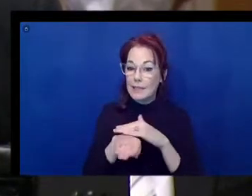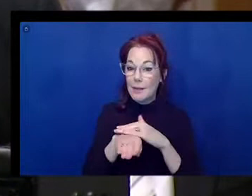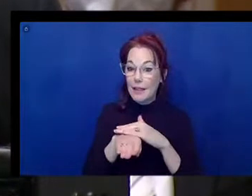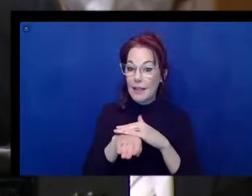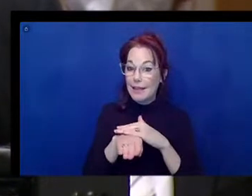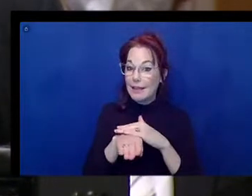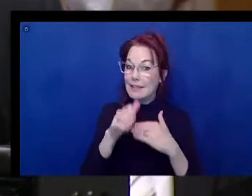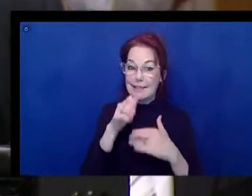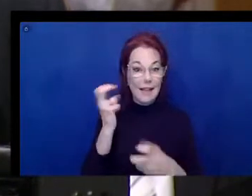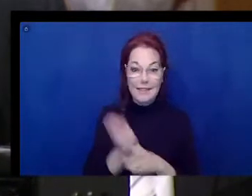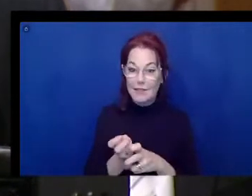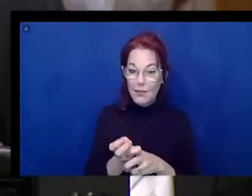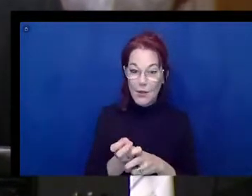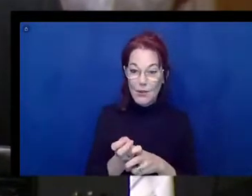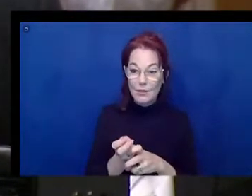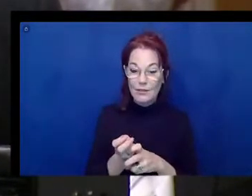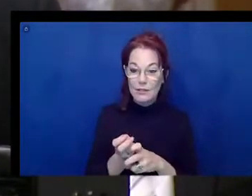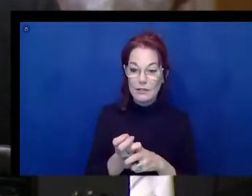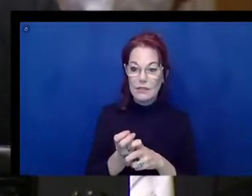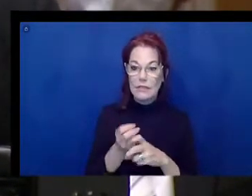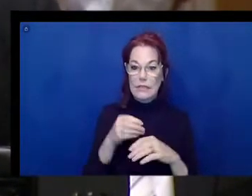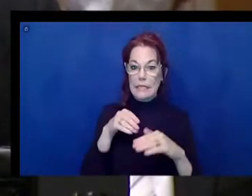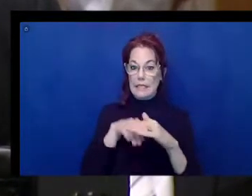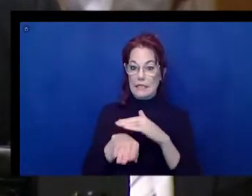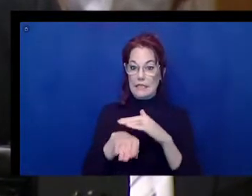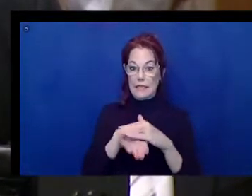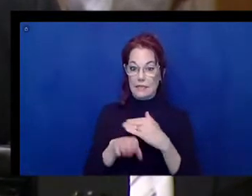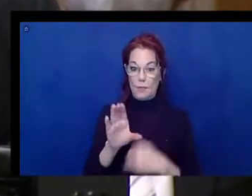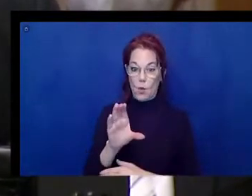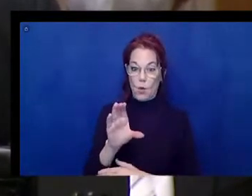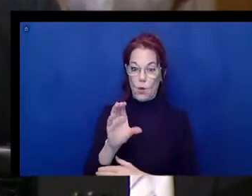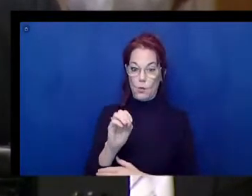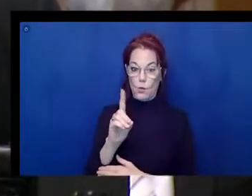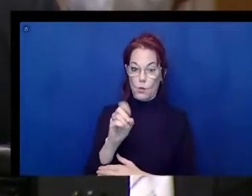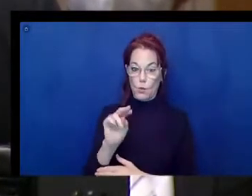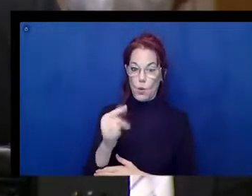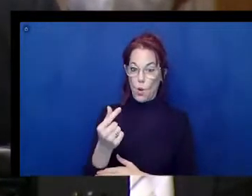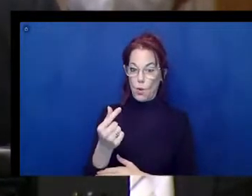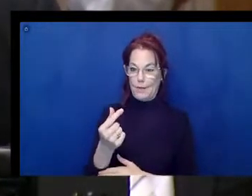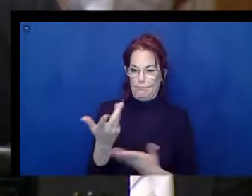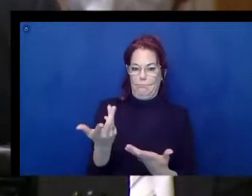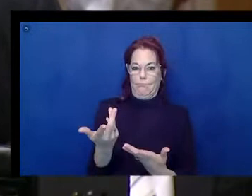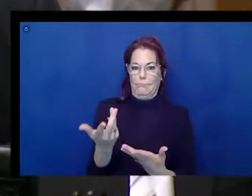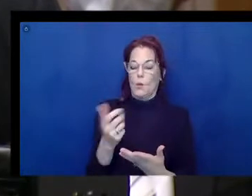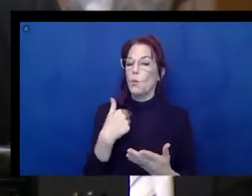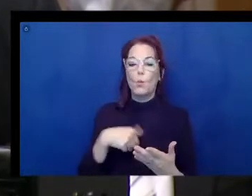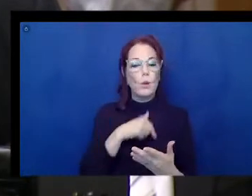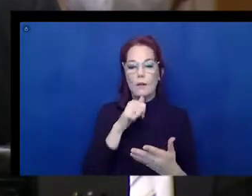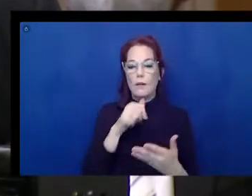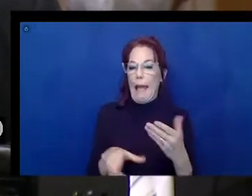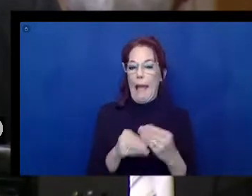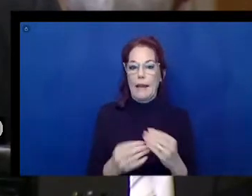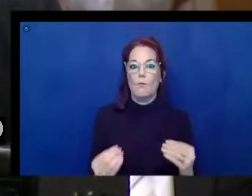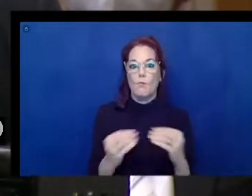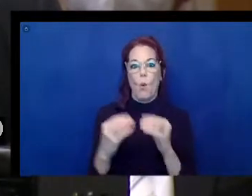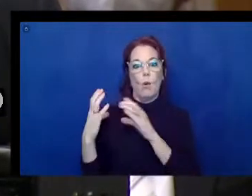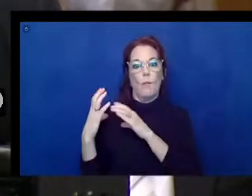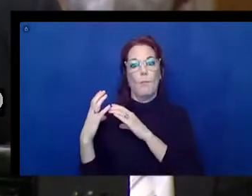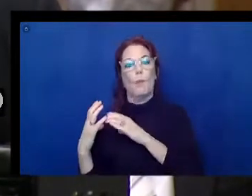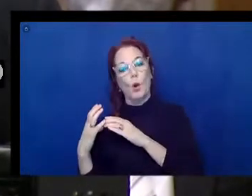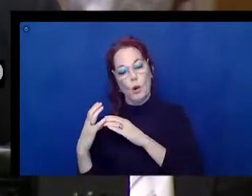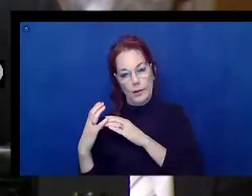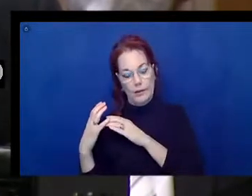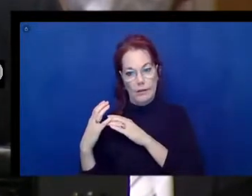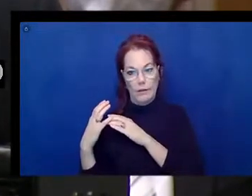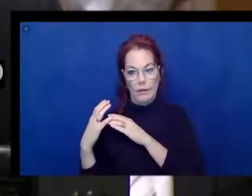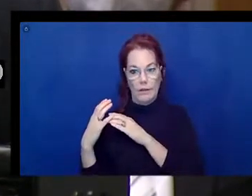big thing. Accessible coding is just good coding. So we're not adding an additional burden on the existing systems